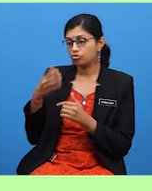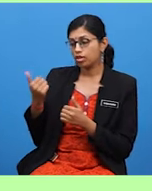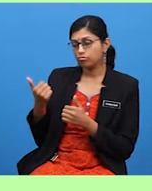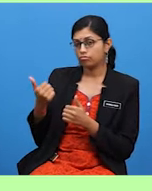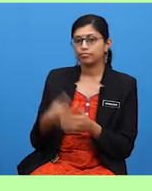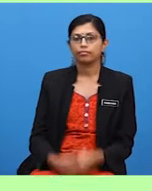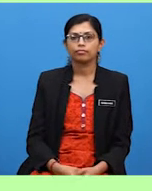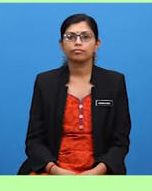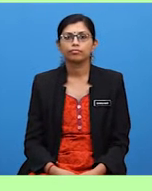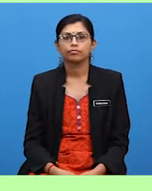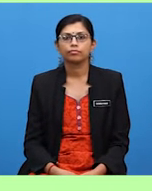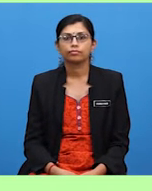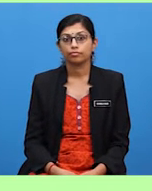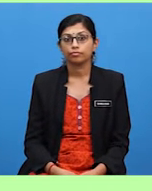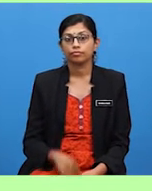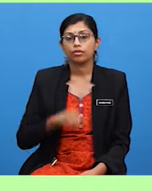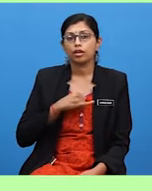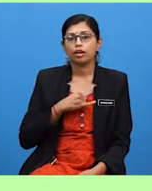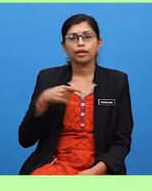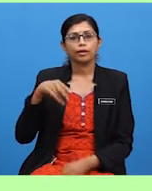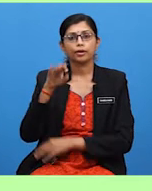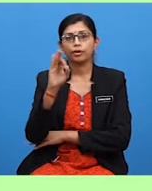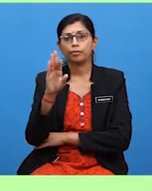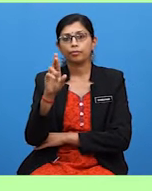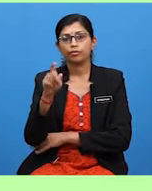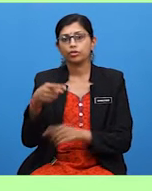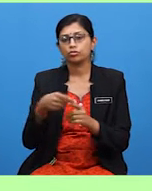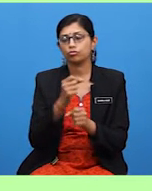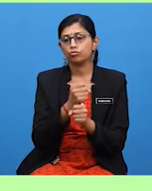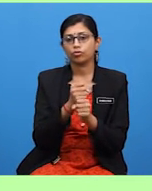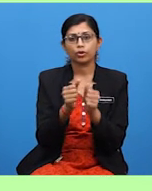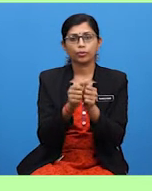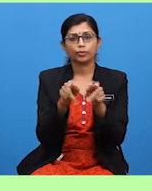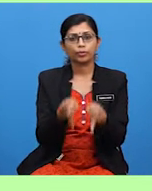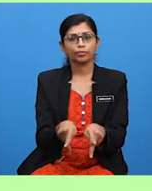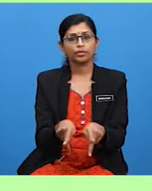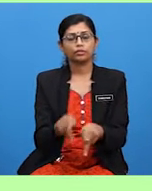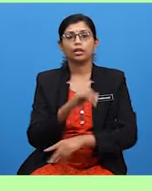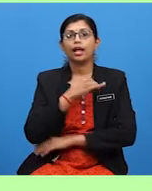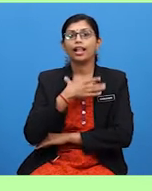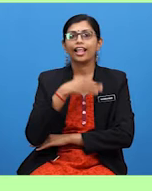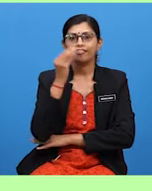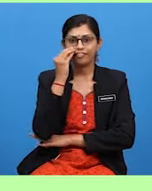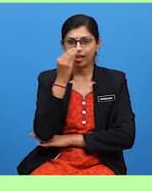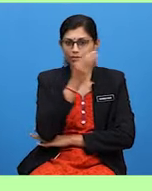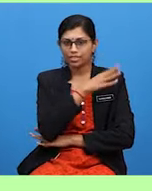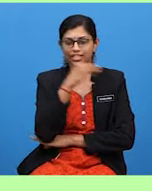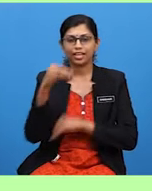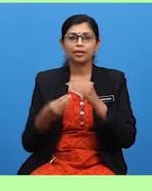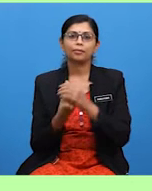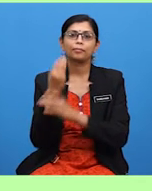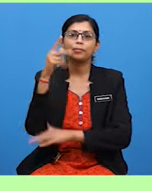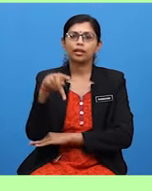example, I prefer to work with people. Or, I like flowers and